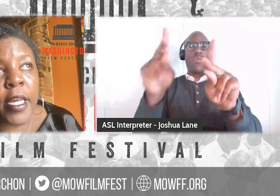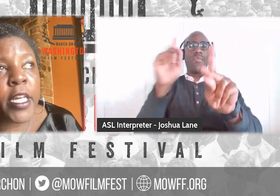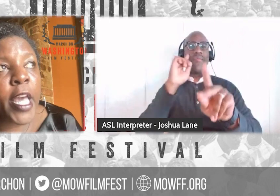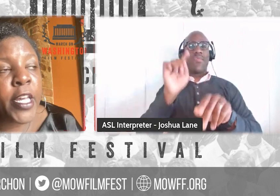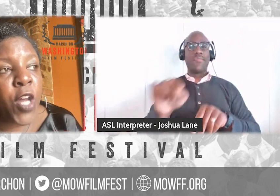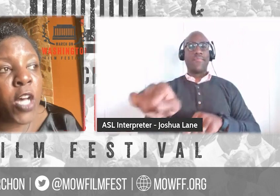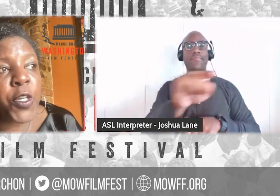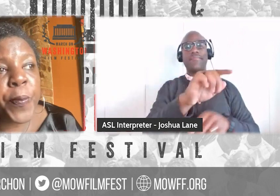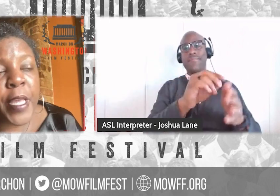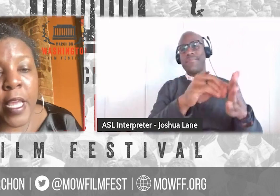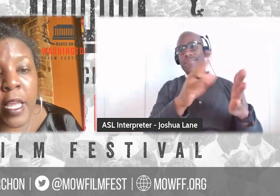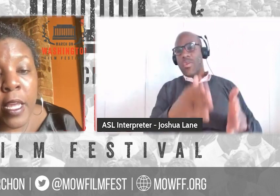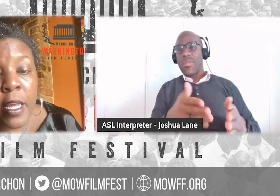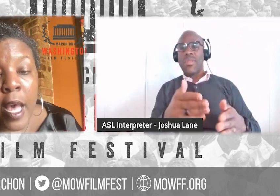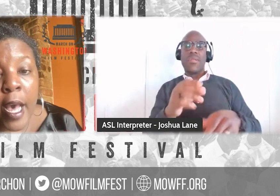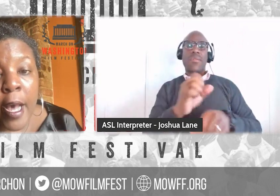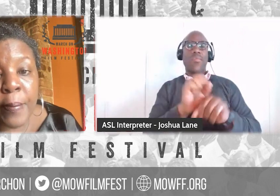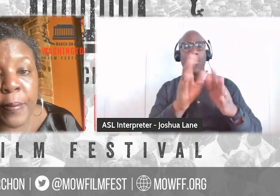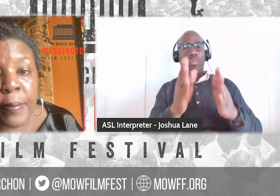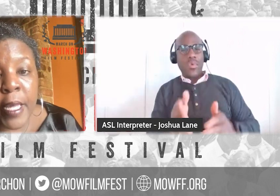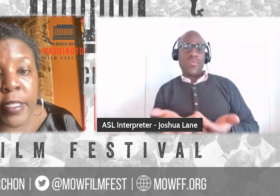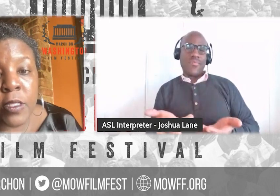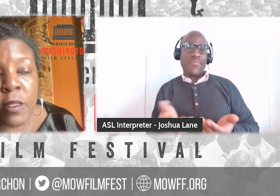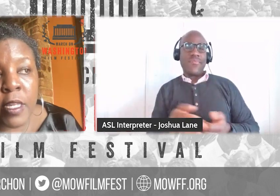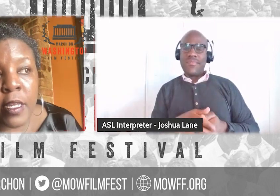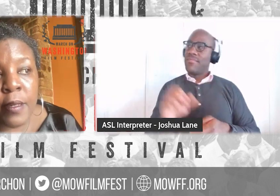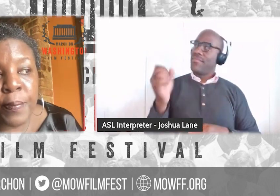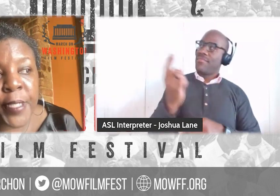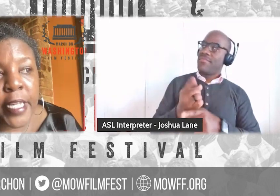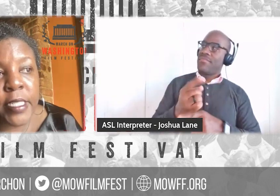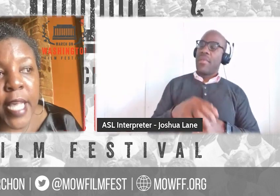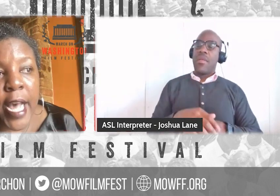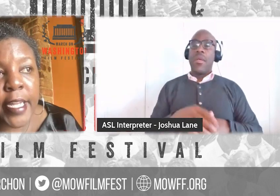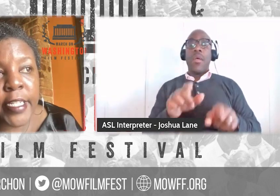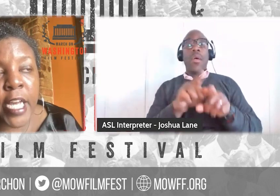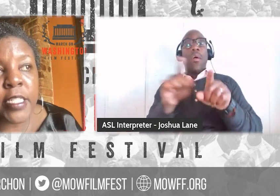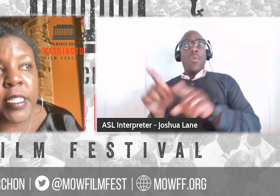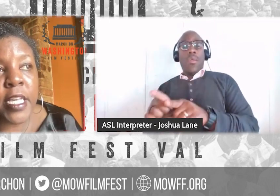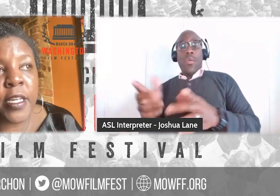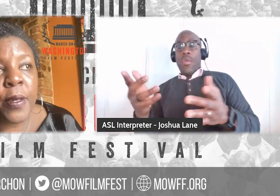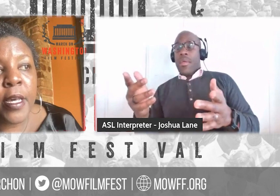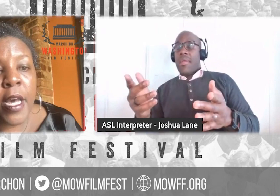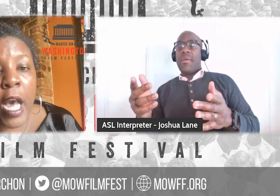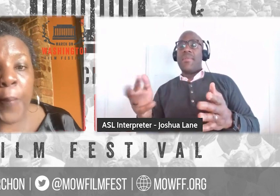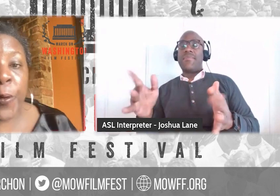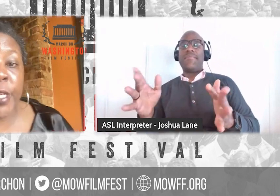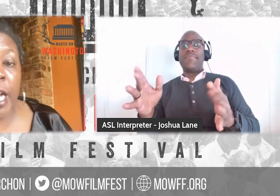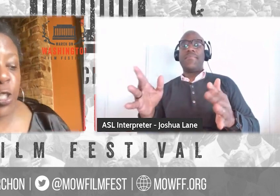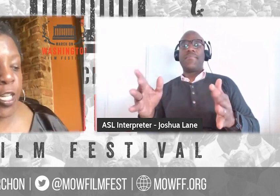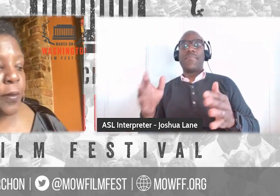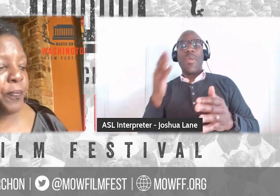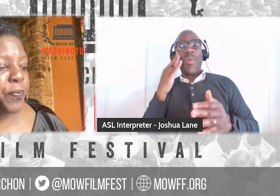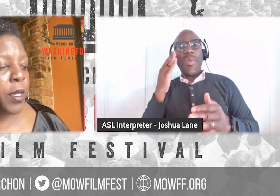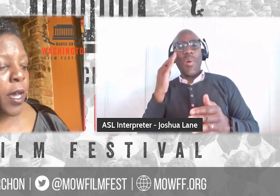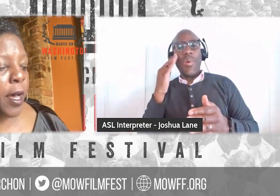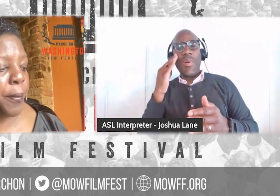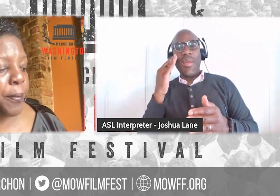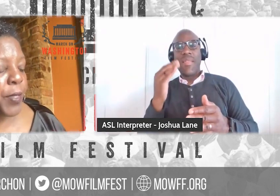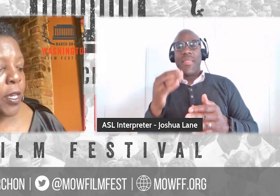It can also be the place that does the production,